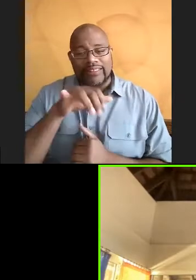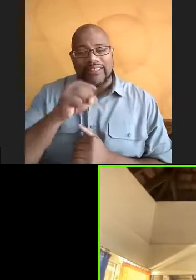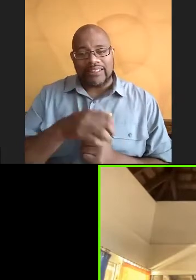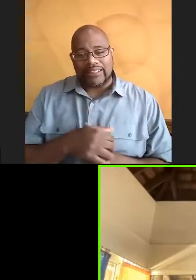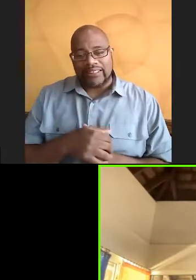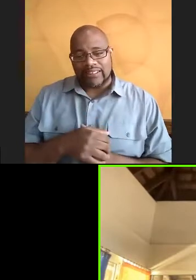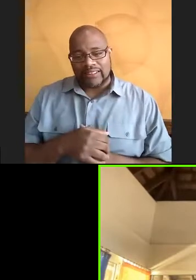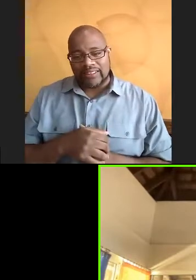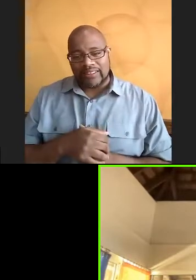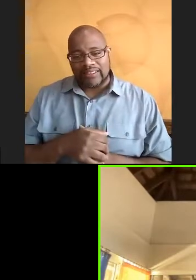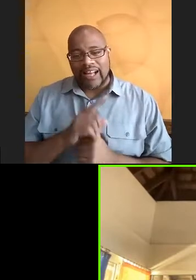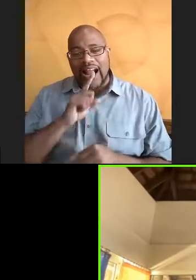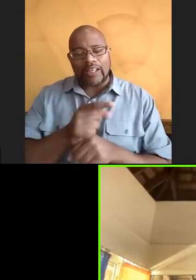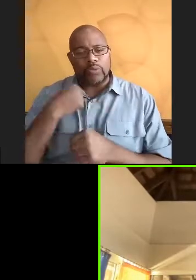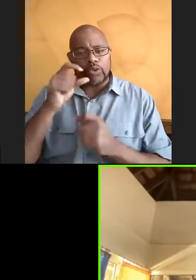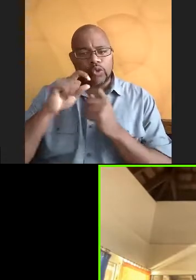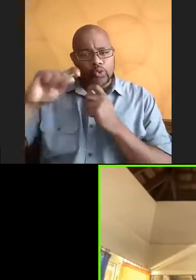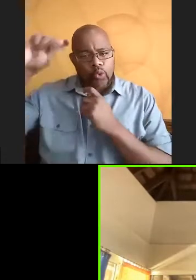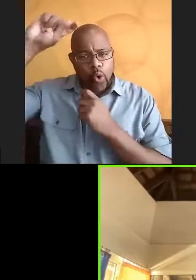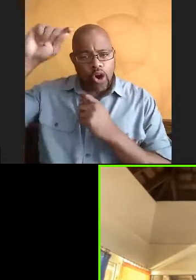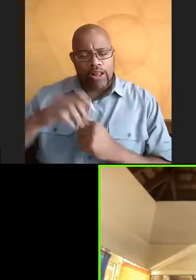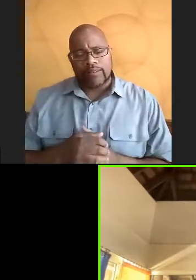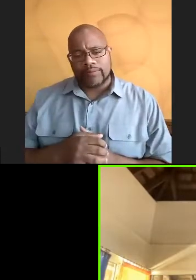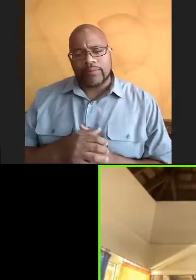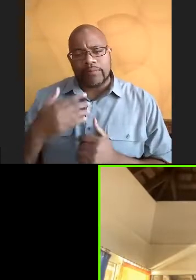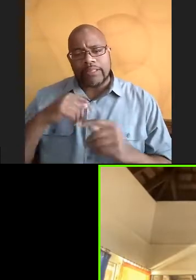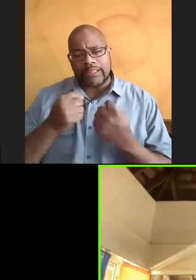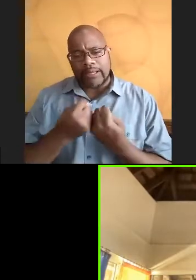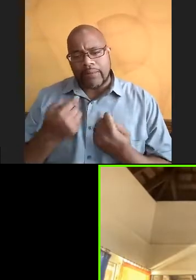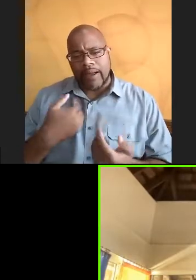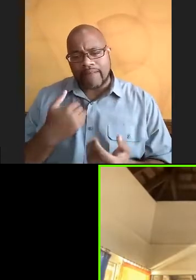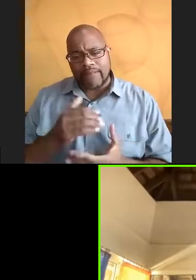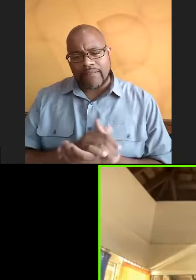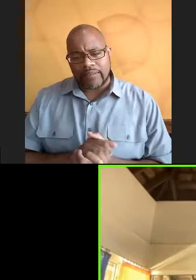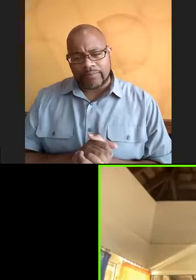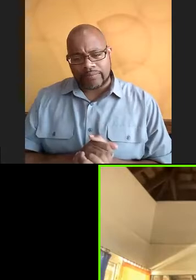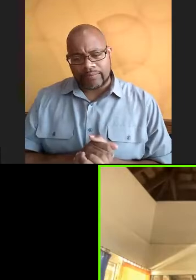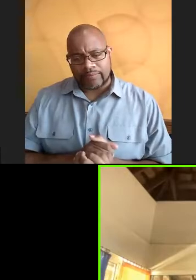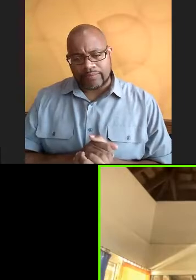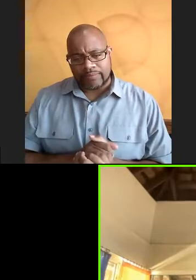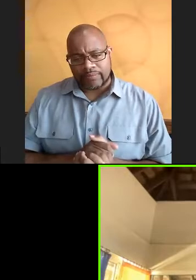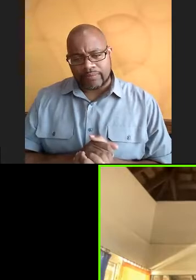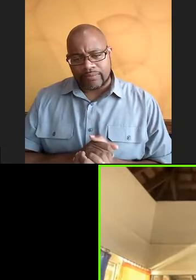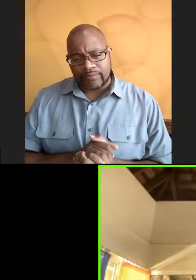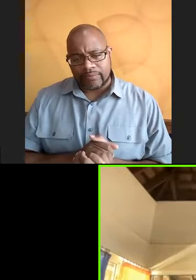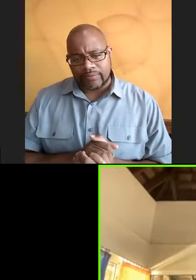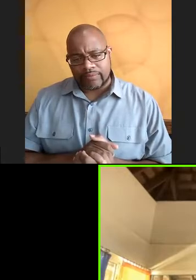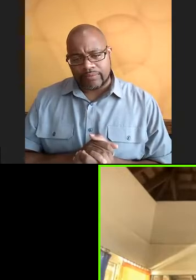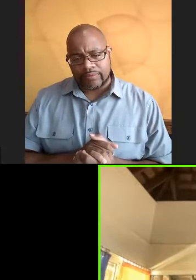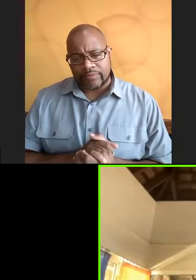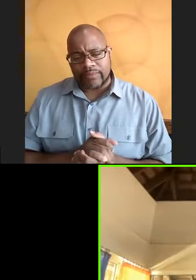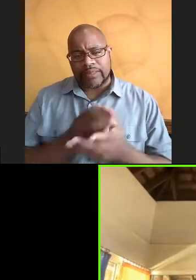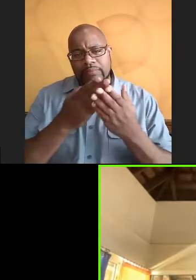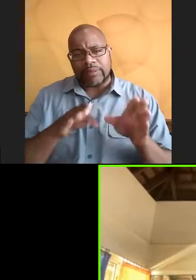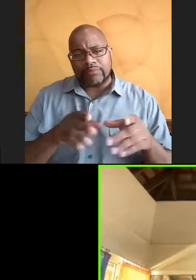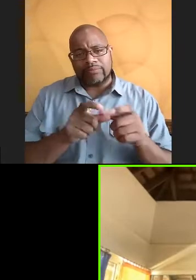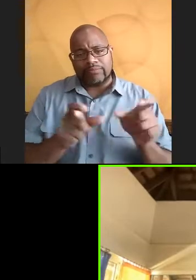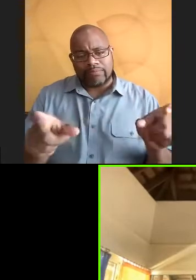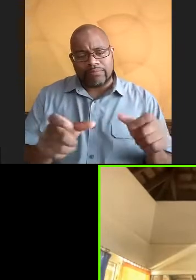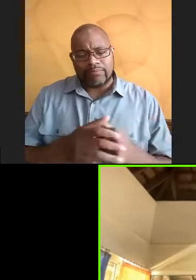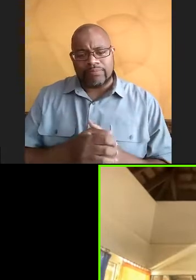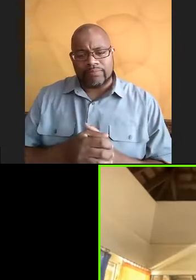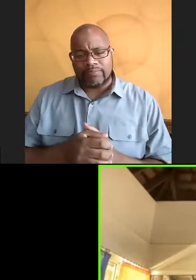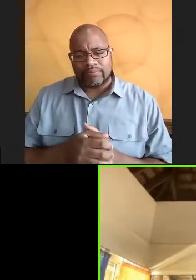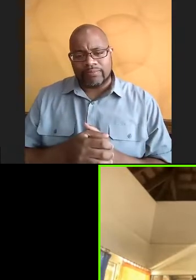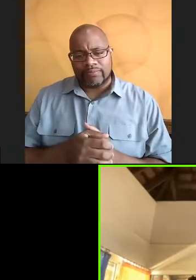we actually on Snorkel and my team, I have, I'm on a team of four people. So we split up to go to our